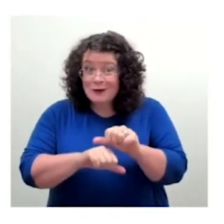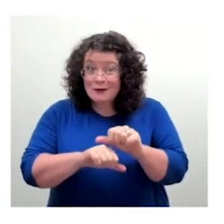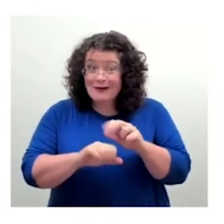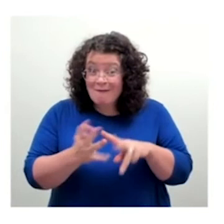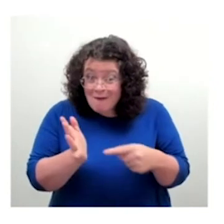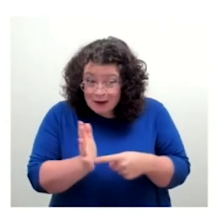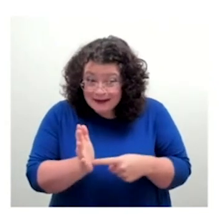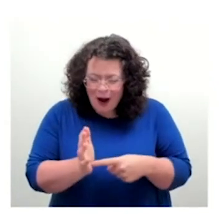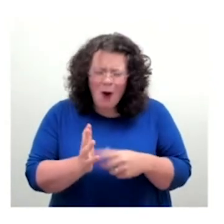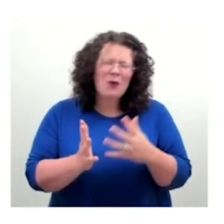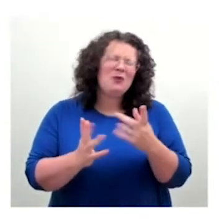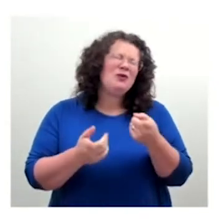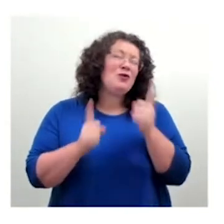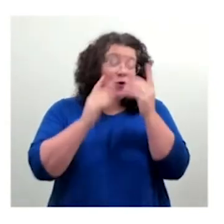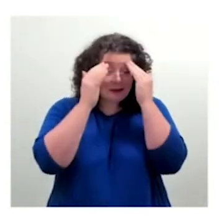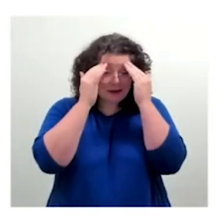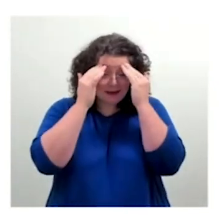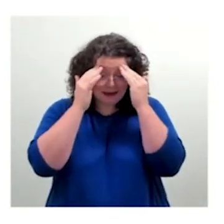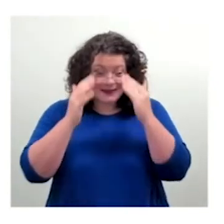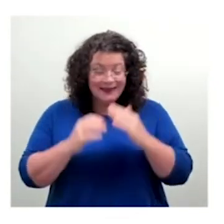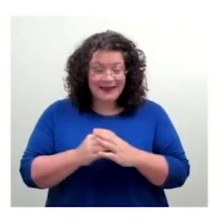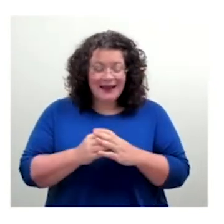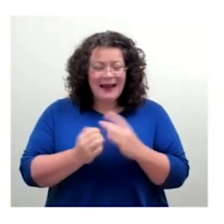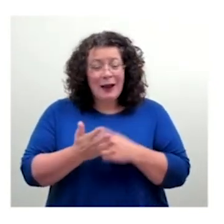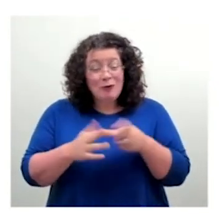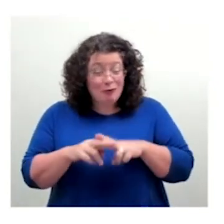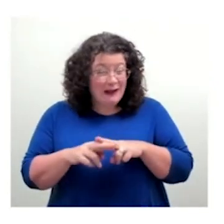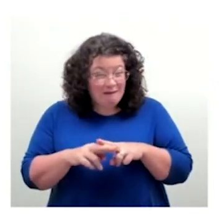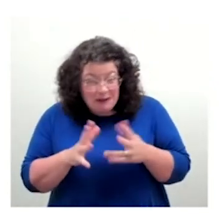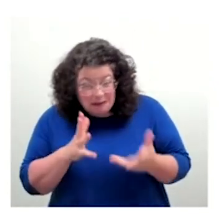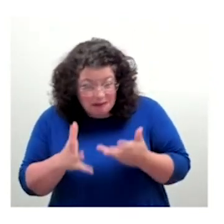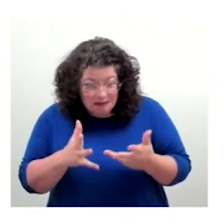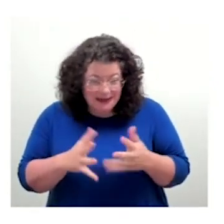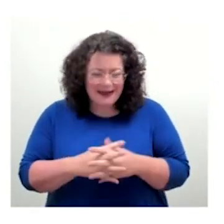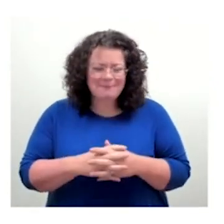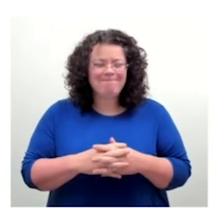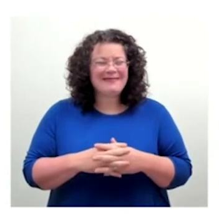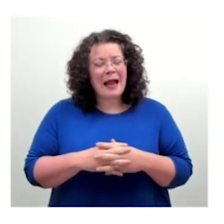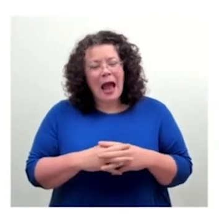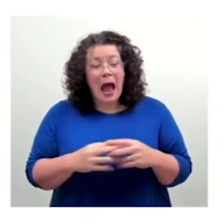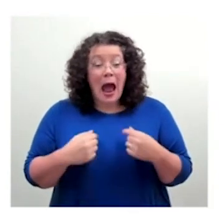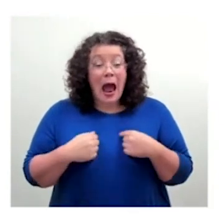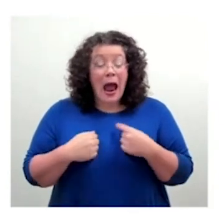Obviously, that changes with the mood of the day, you know. Sometimes it's comic sans, you know.